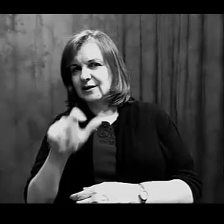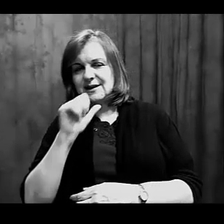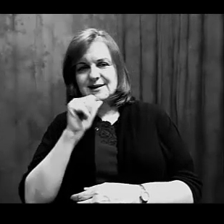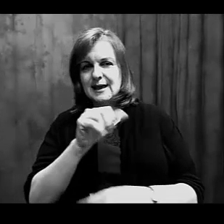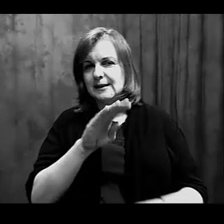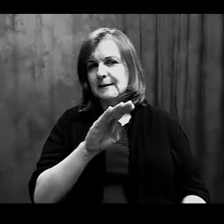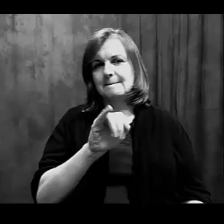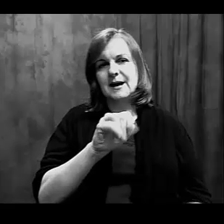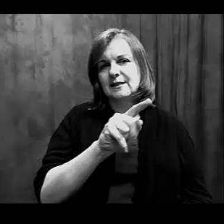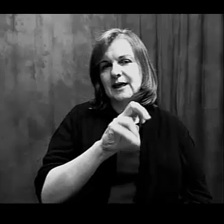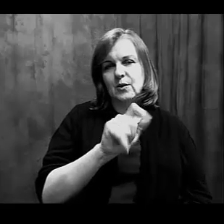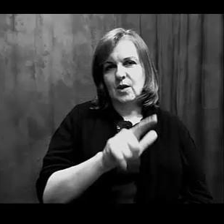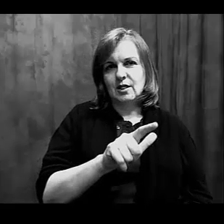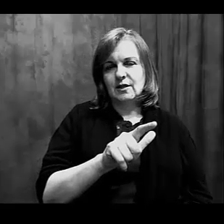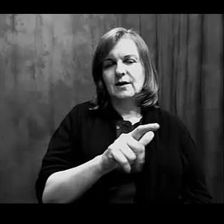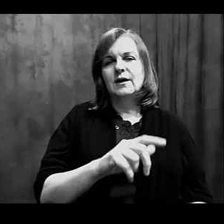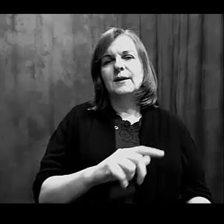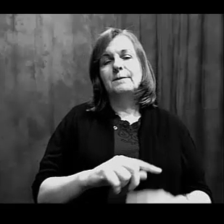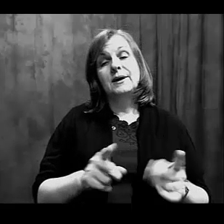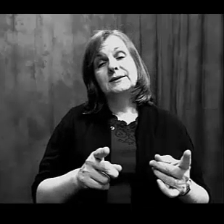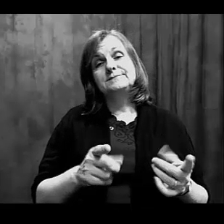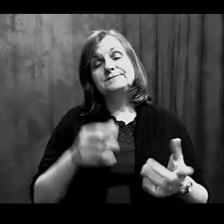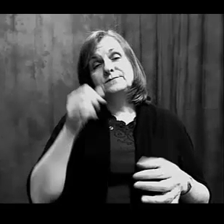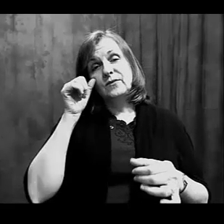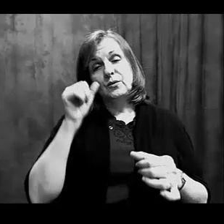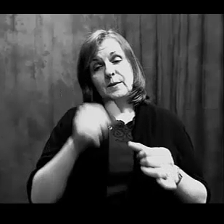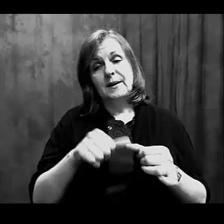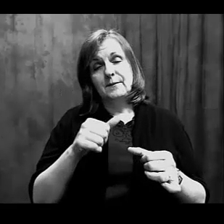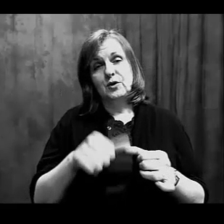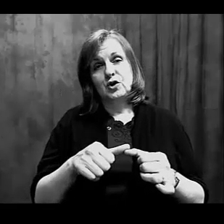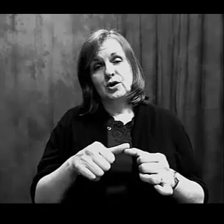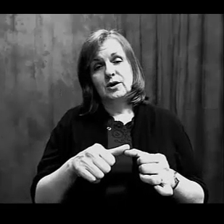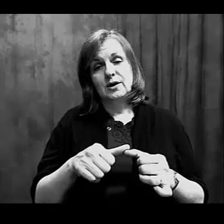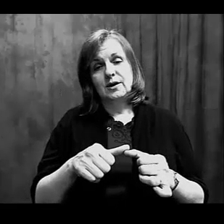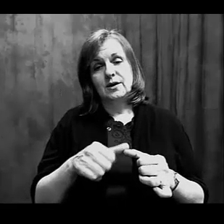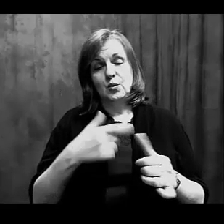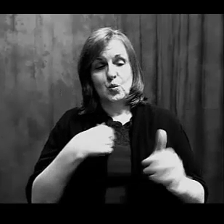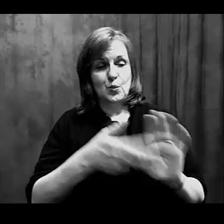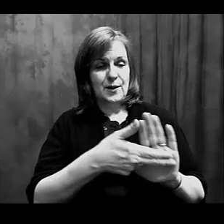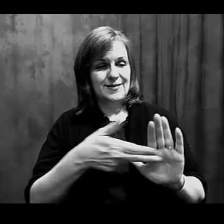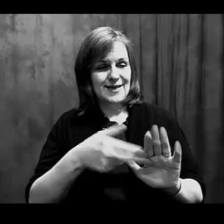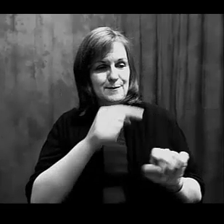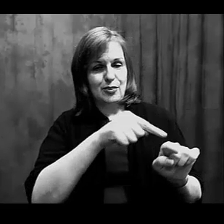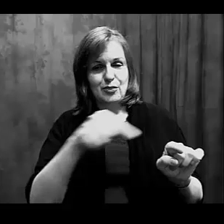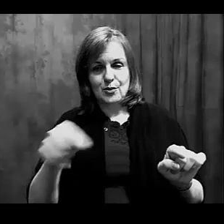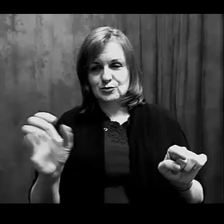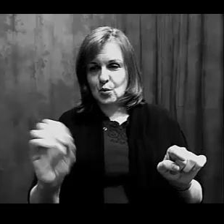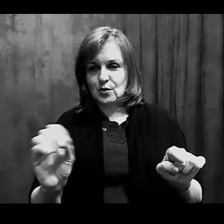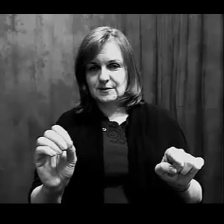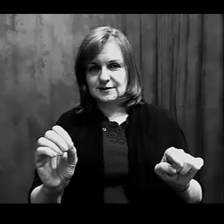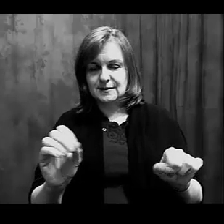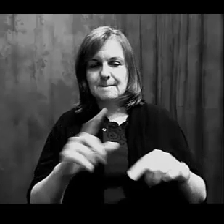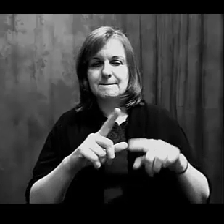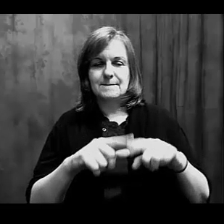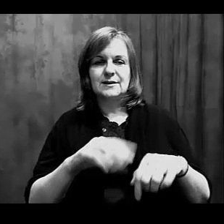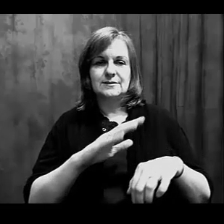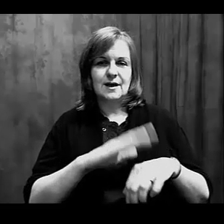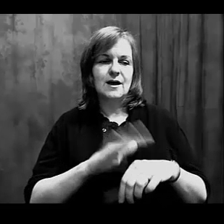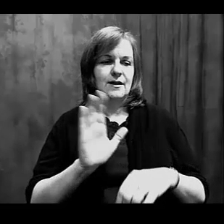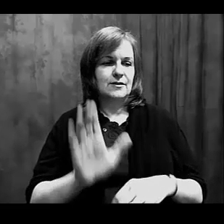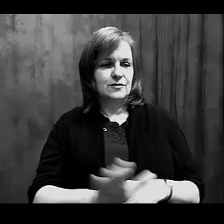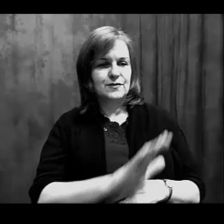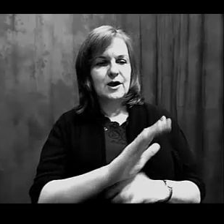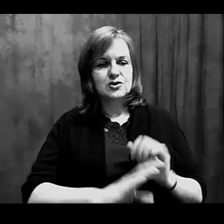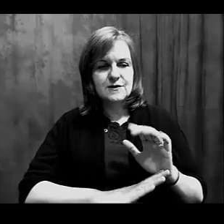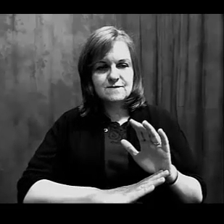As opposed to the bilateral in the larval stage. But keep in mind, we identify these organisms on our tree